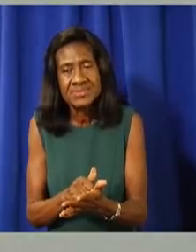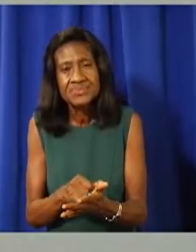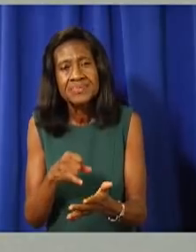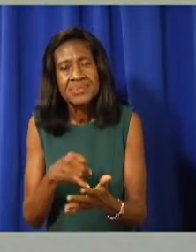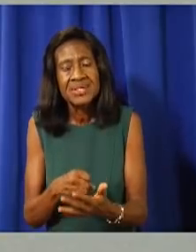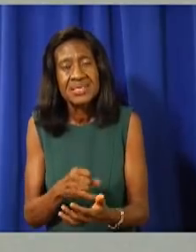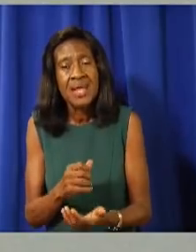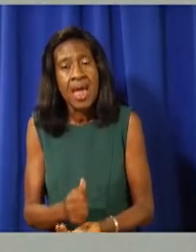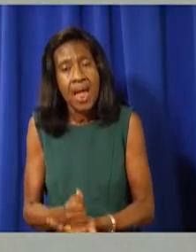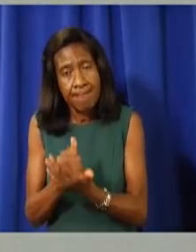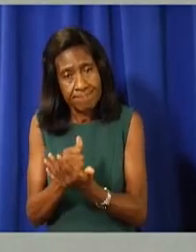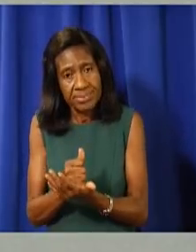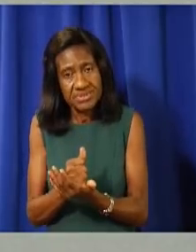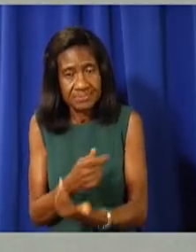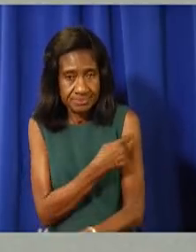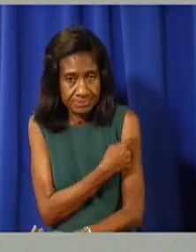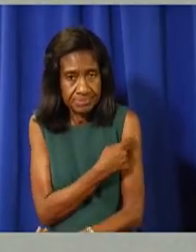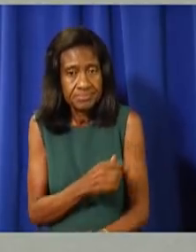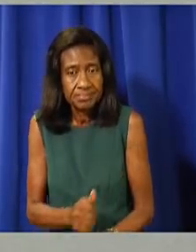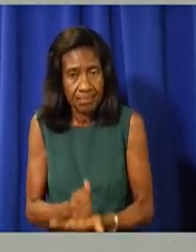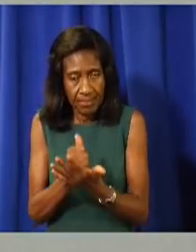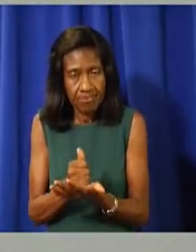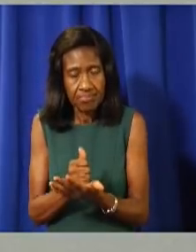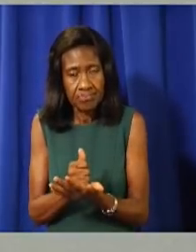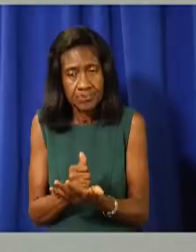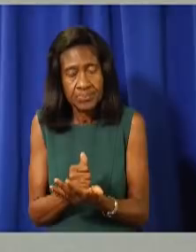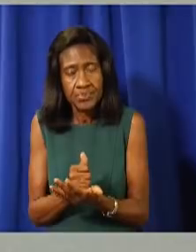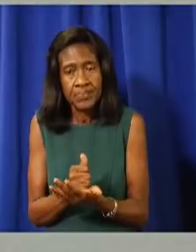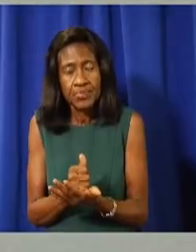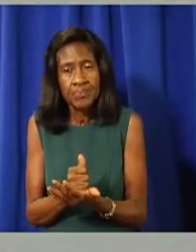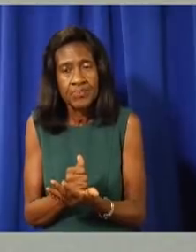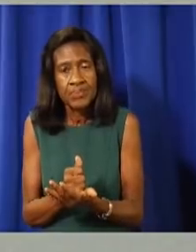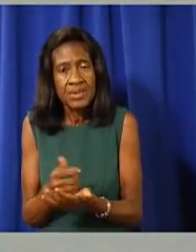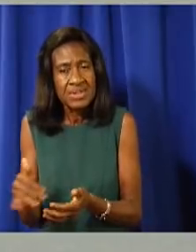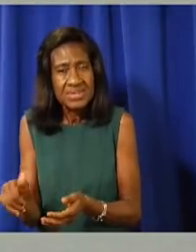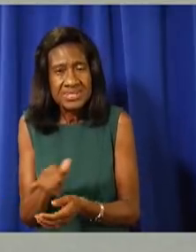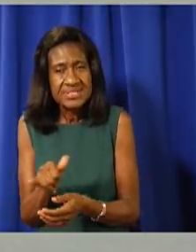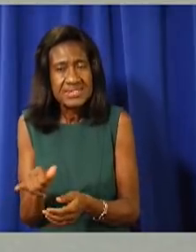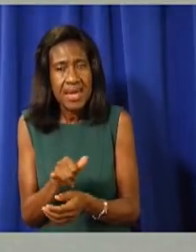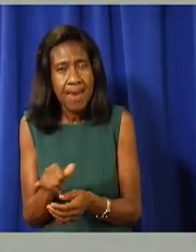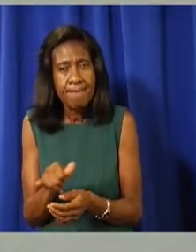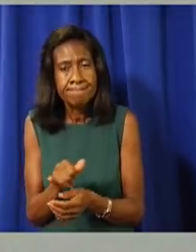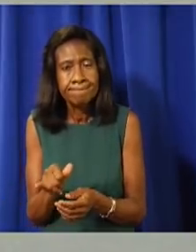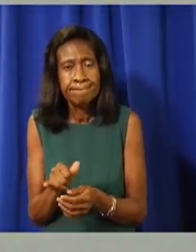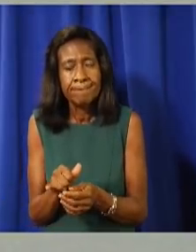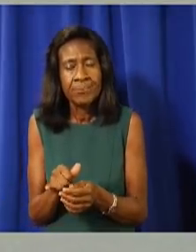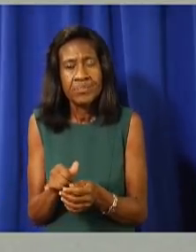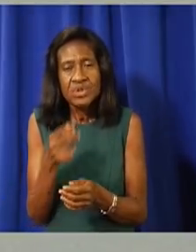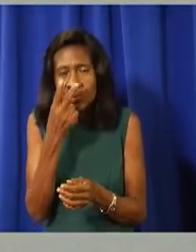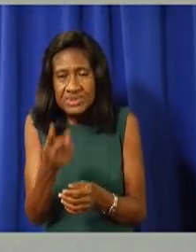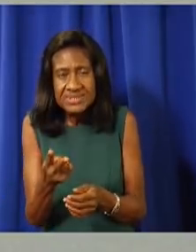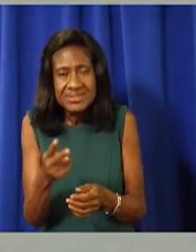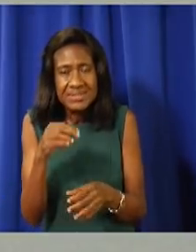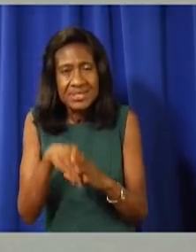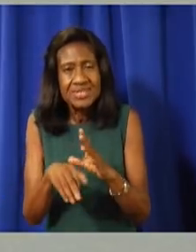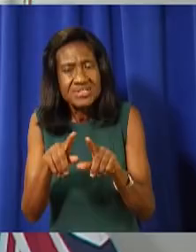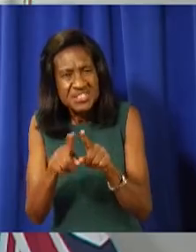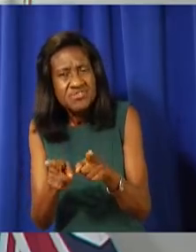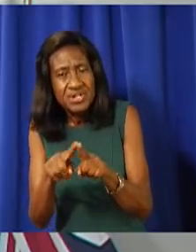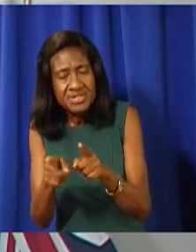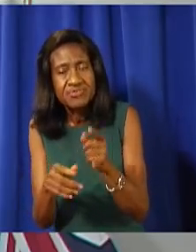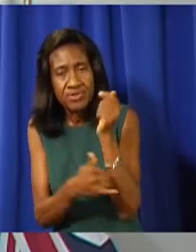as has been, um, concluded from many other examples around the world. Okay.